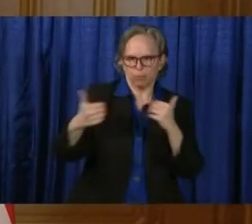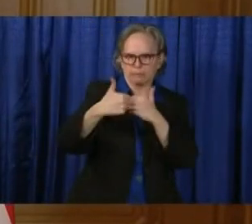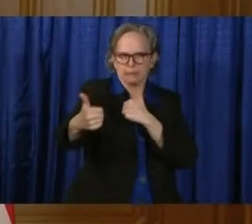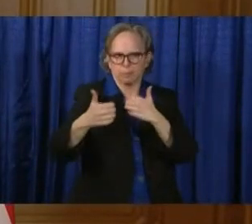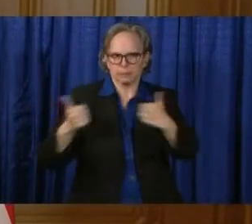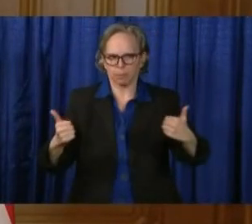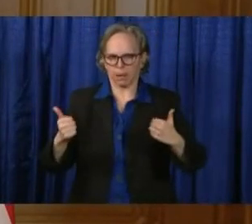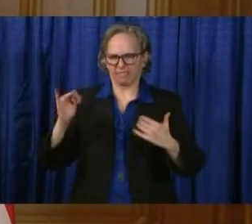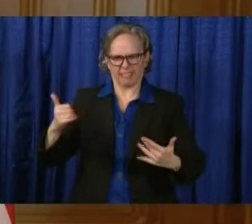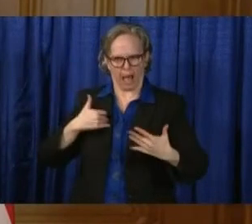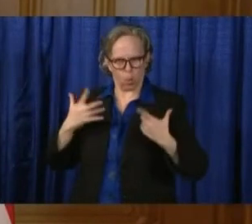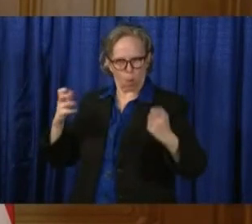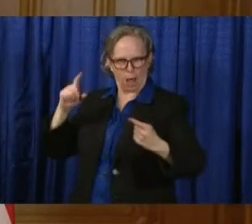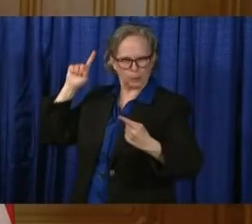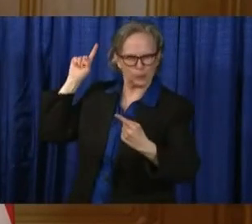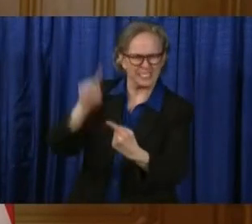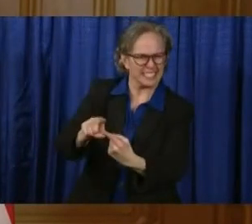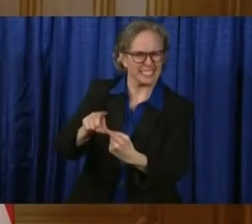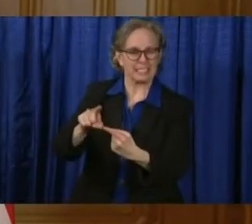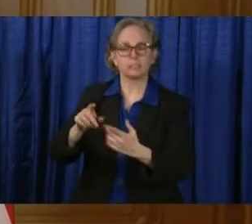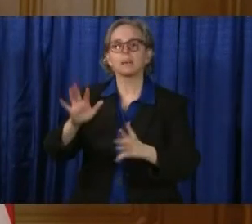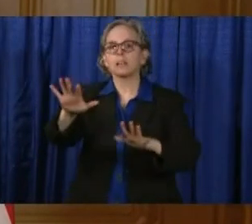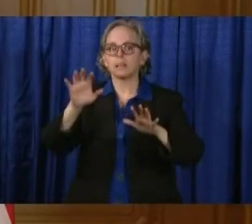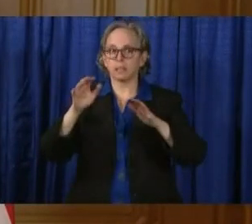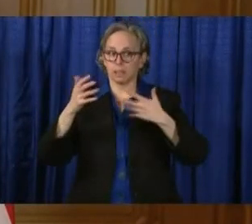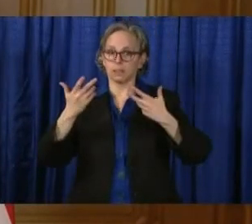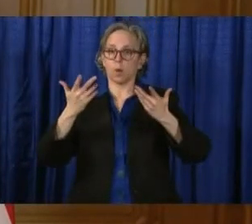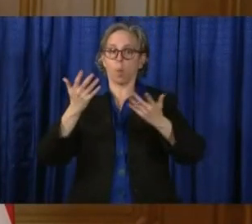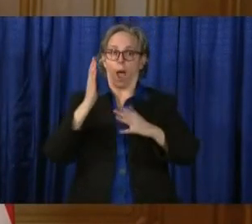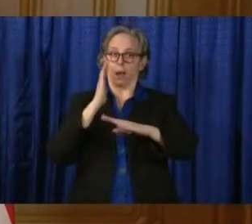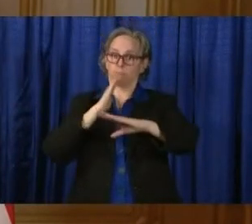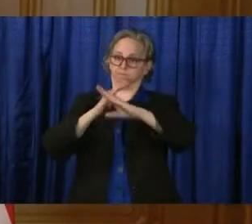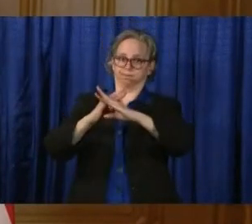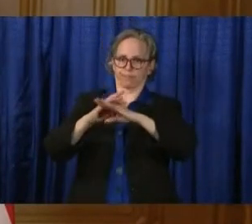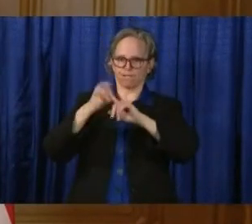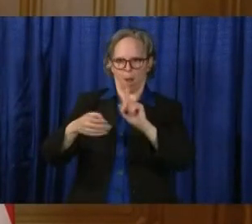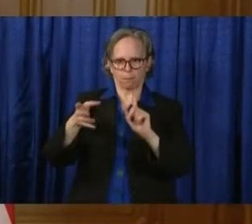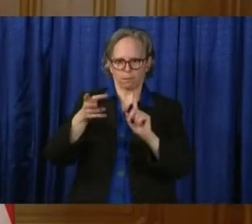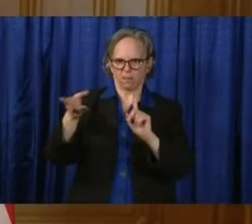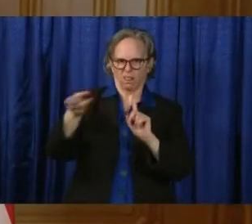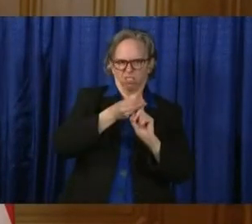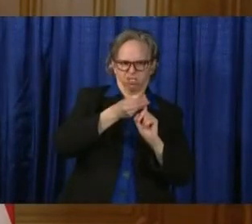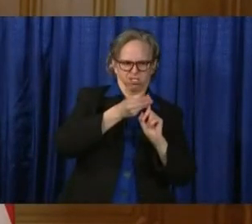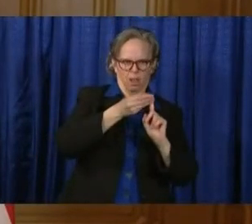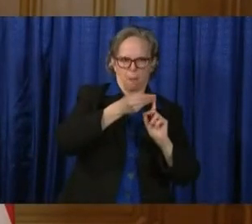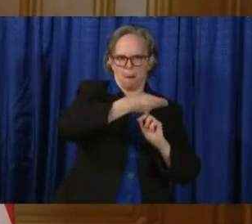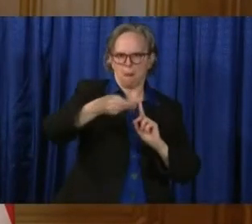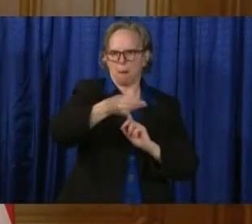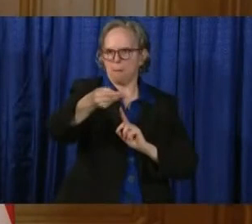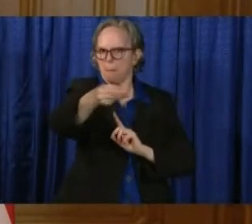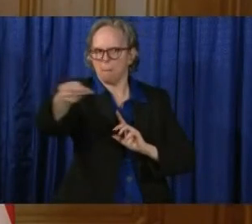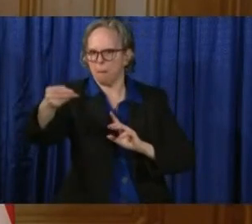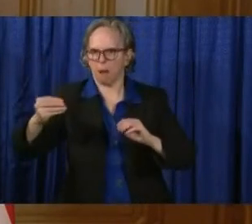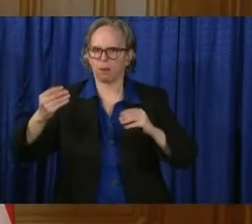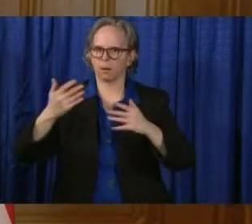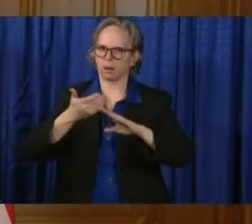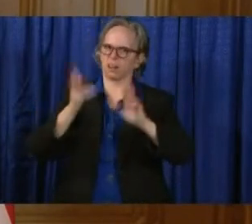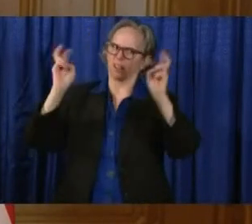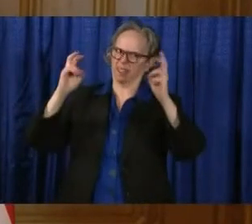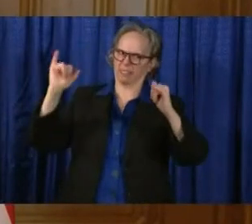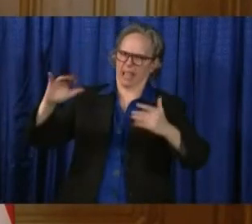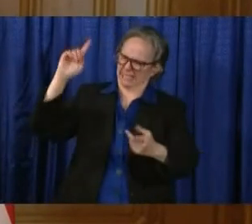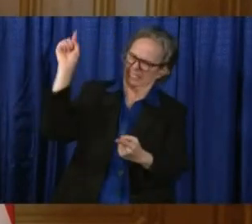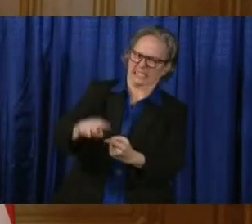someone getting the COVID virus. And so all of that